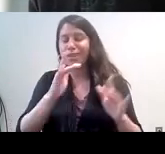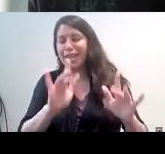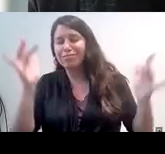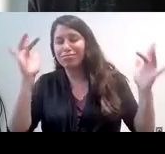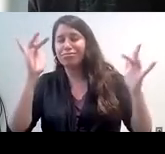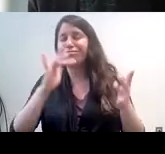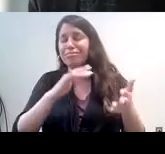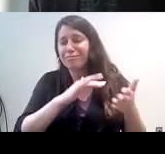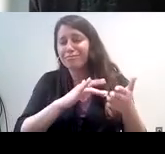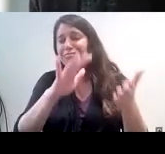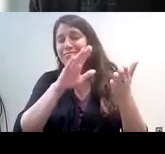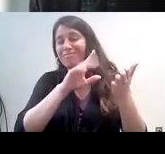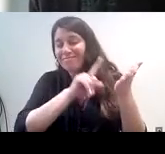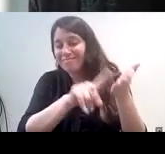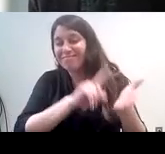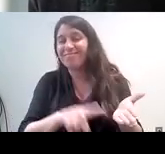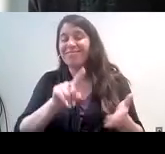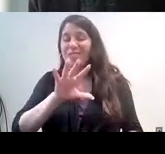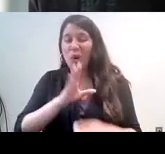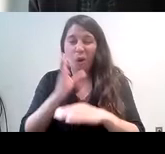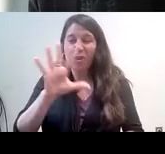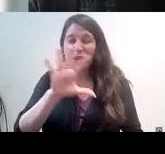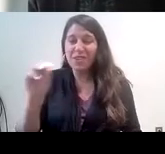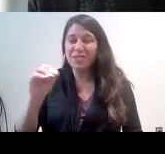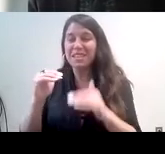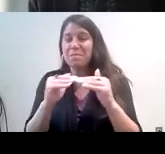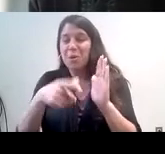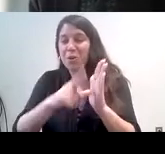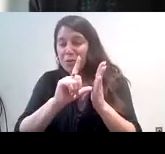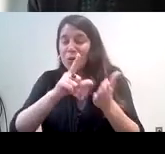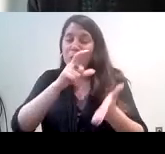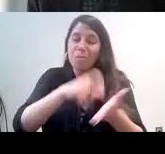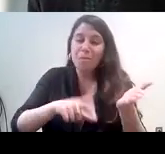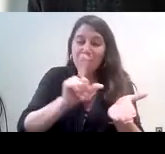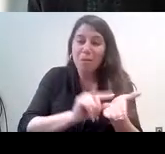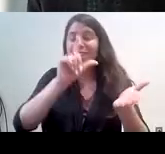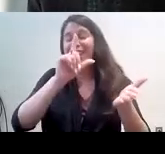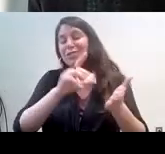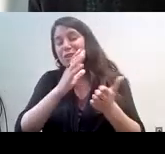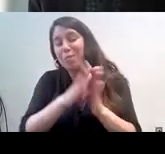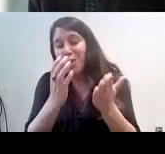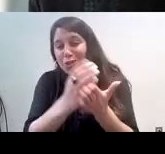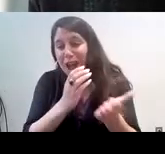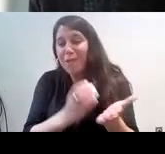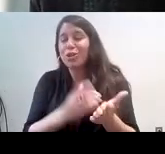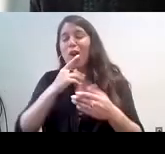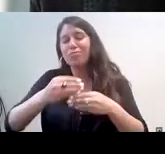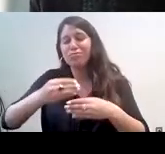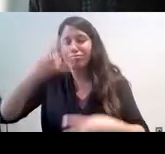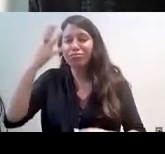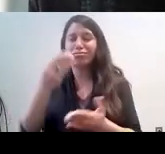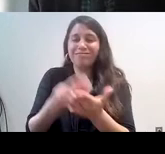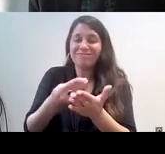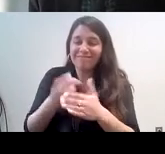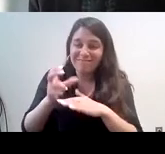almost 50 peer-reviewed publications and book chapters and monographs and numerous extramurally funded research grants from